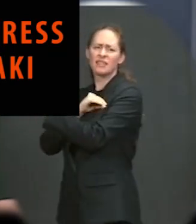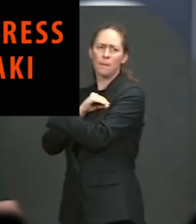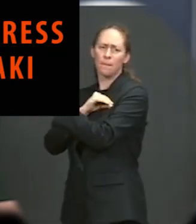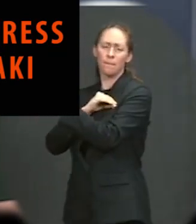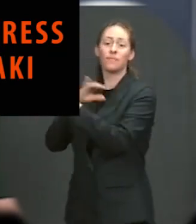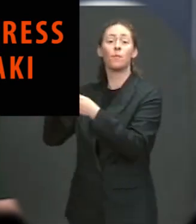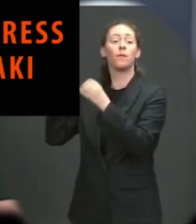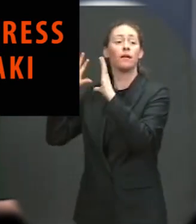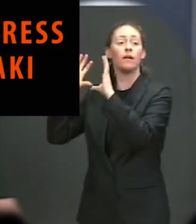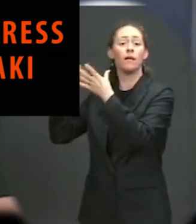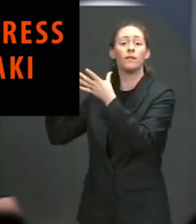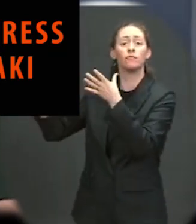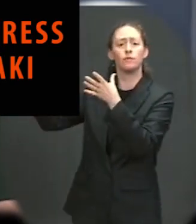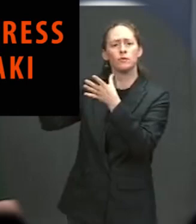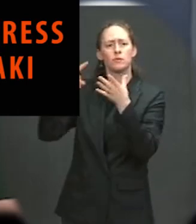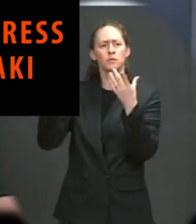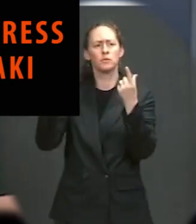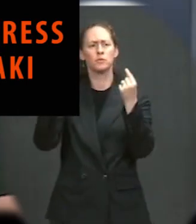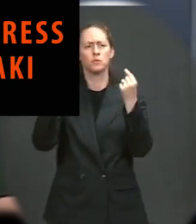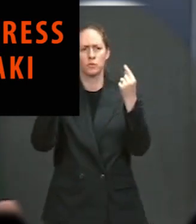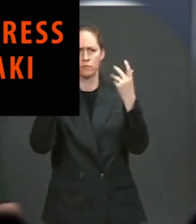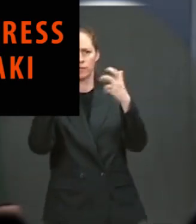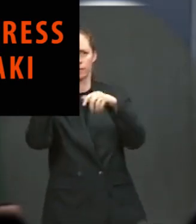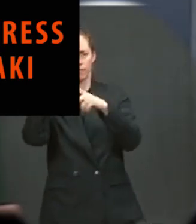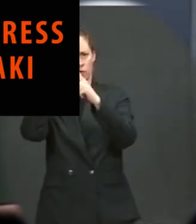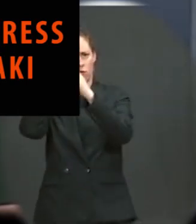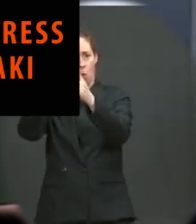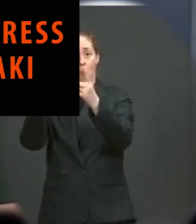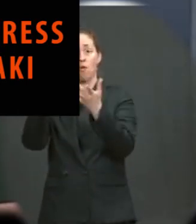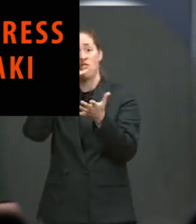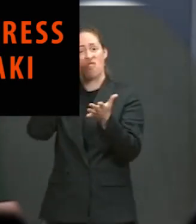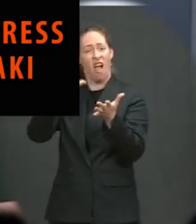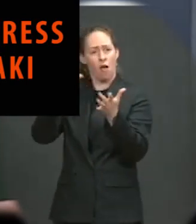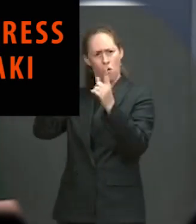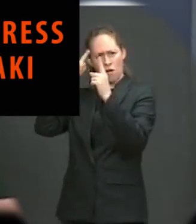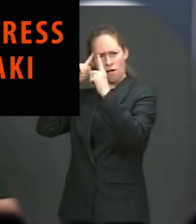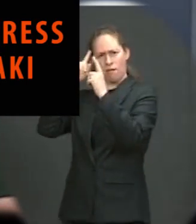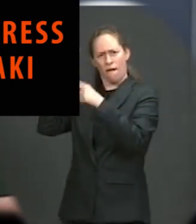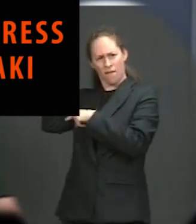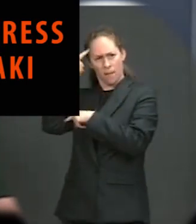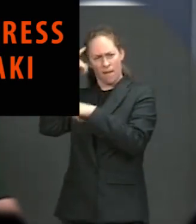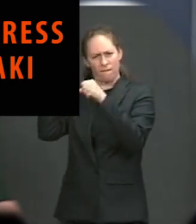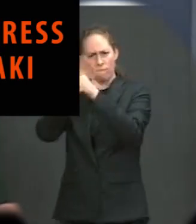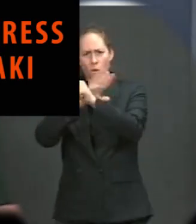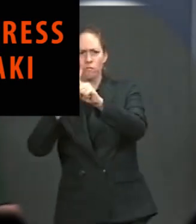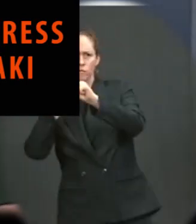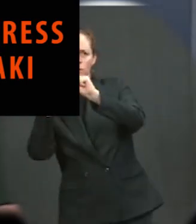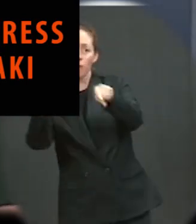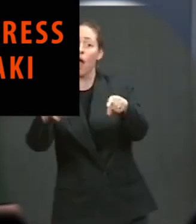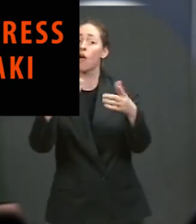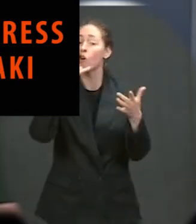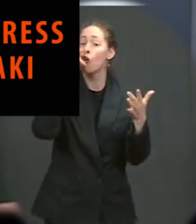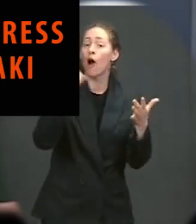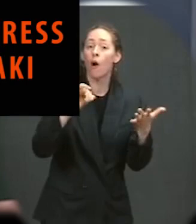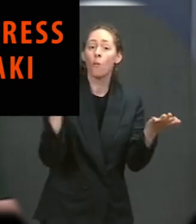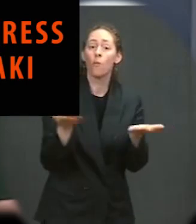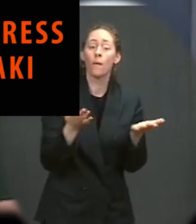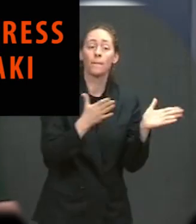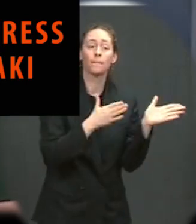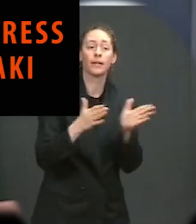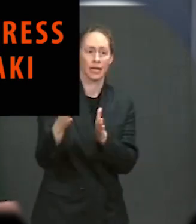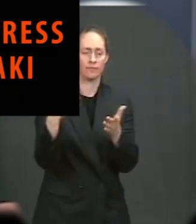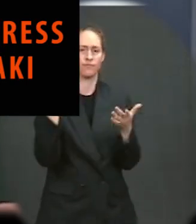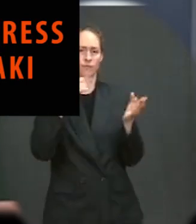whole of government approach. Today, the Biden-Harris administration is announcing a comprehensive strategy to combat violent crime and gun